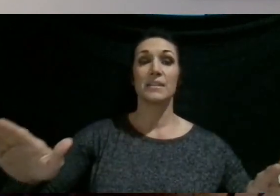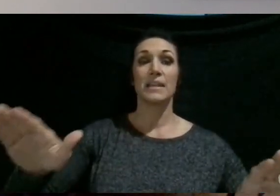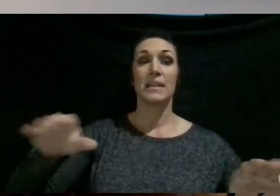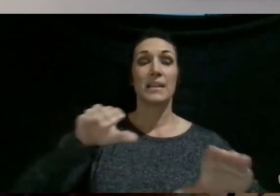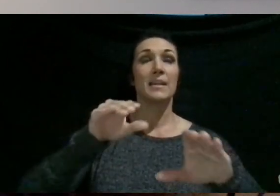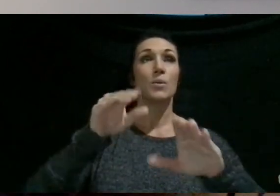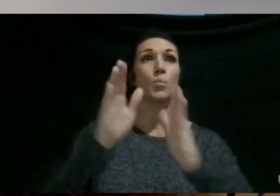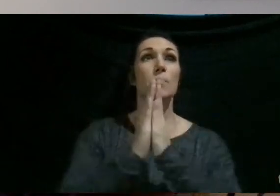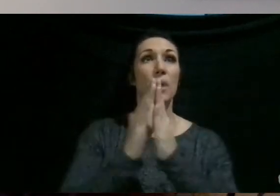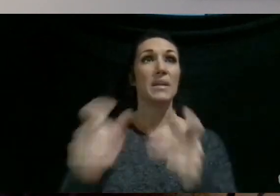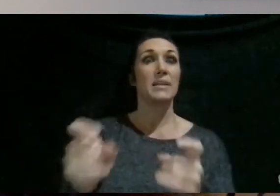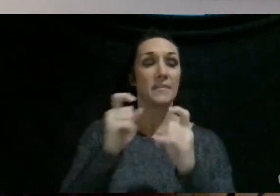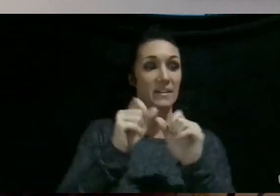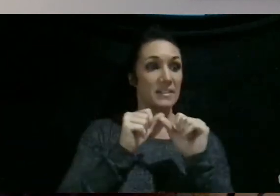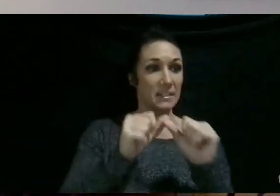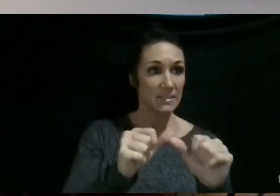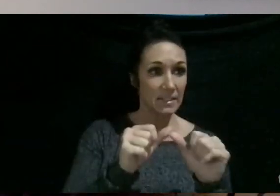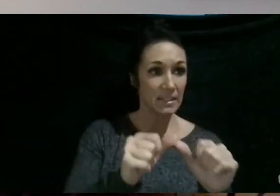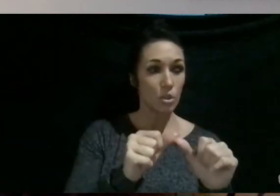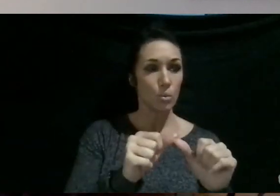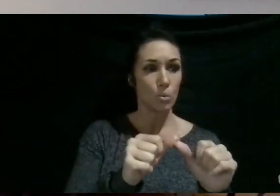give us continued direction.